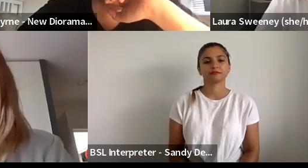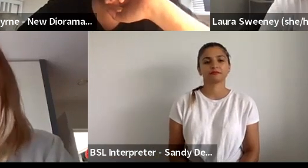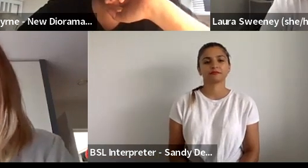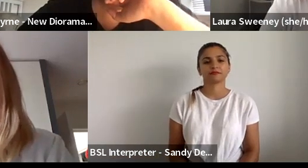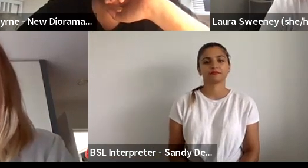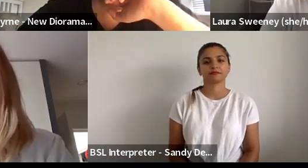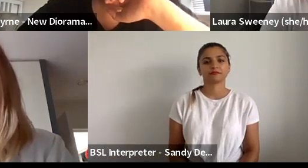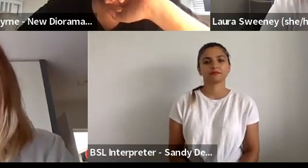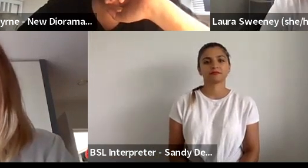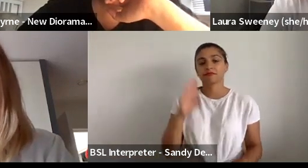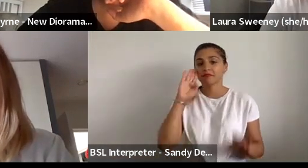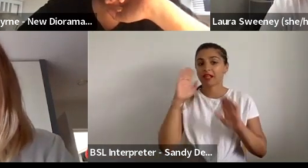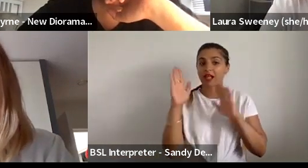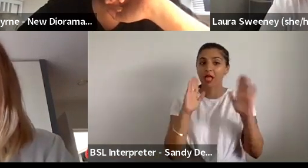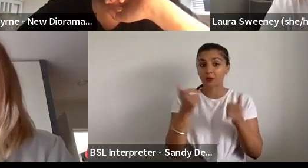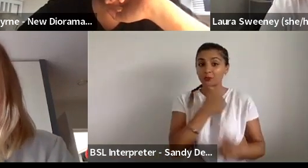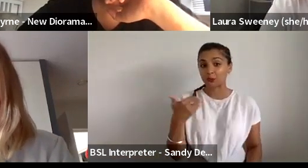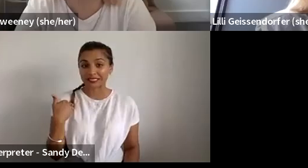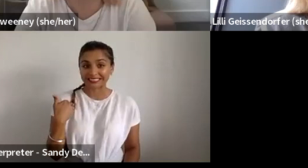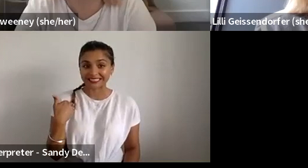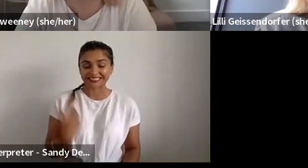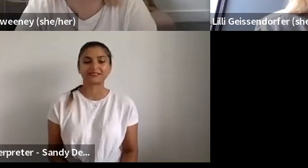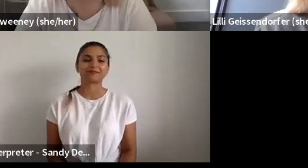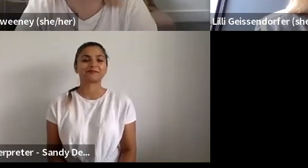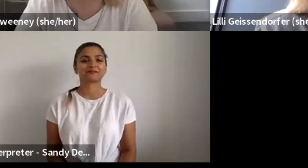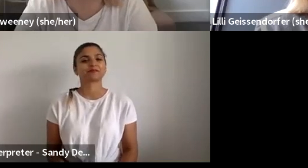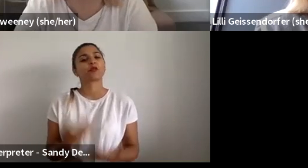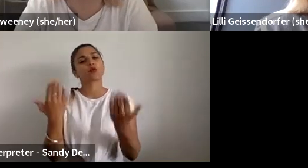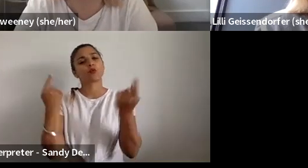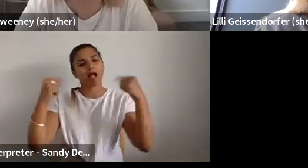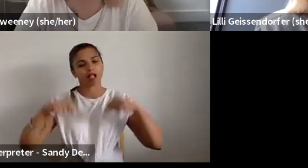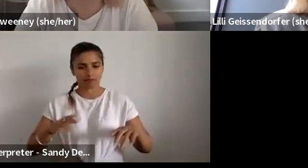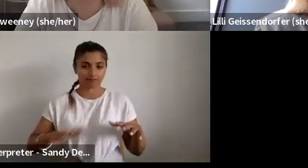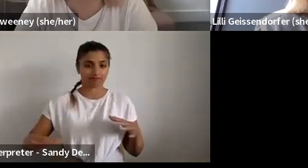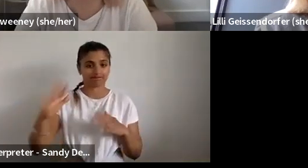Hello, good morning. Welcome, everyone.